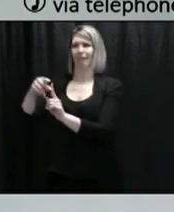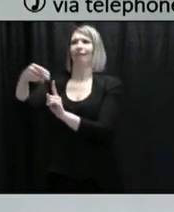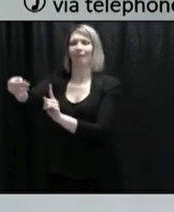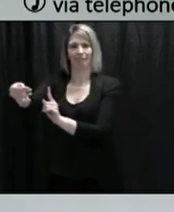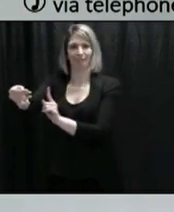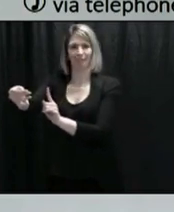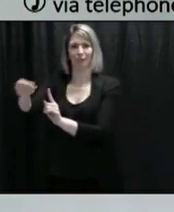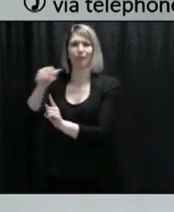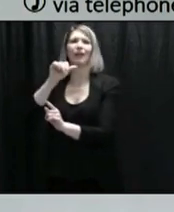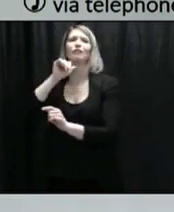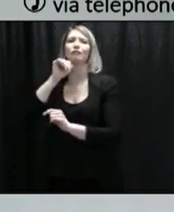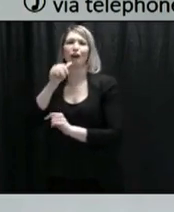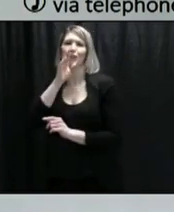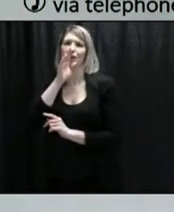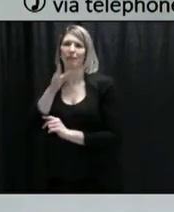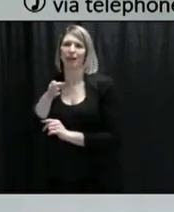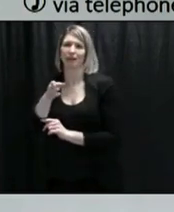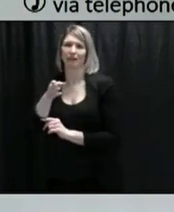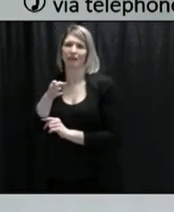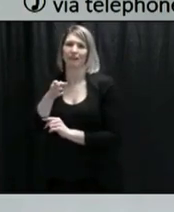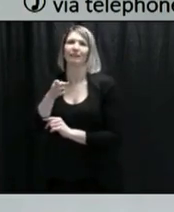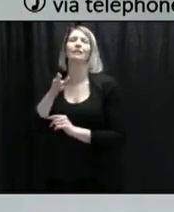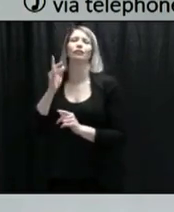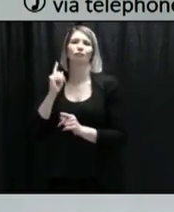an indirect case.